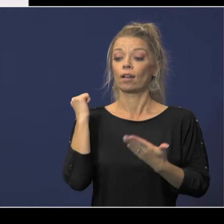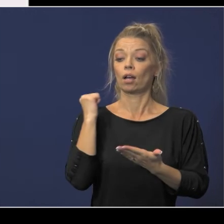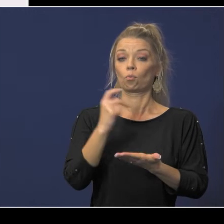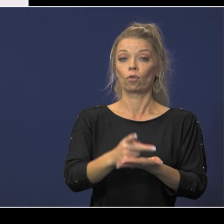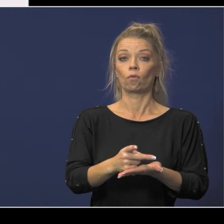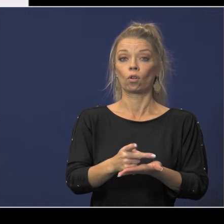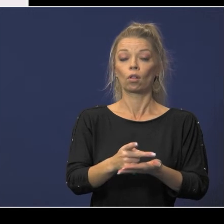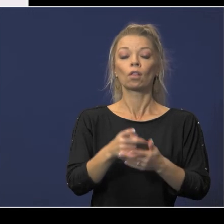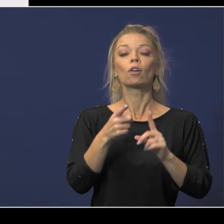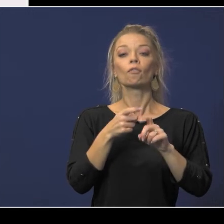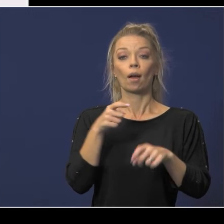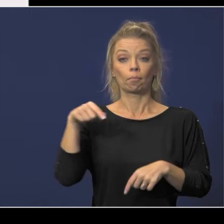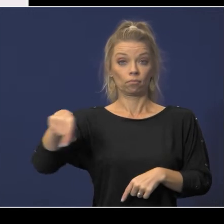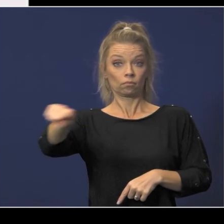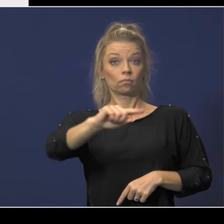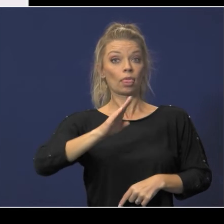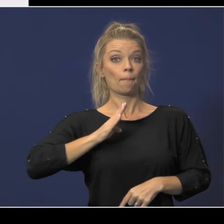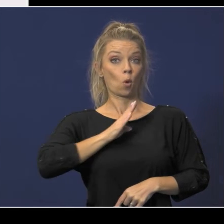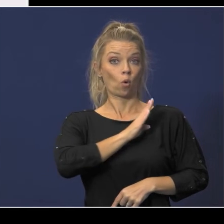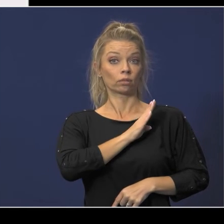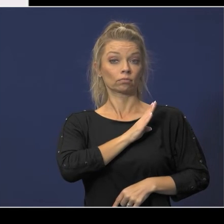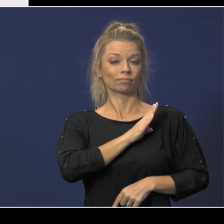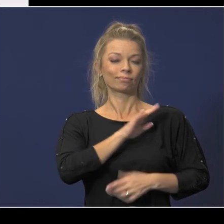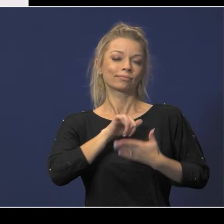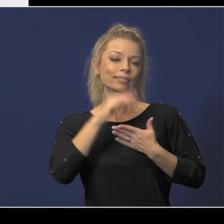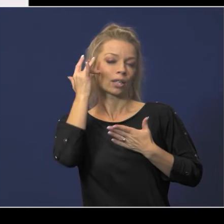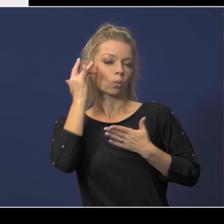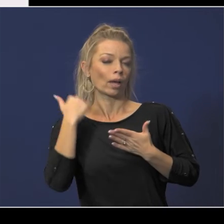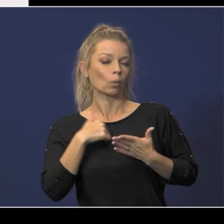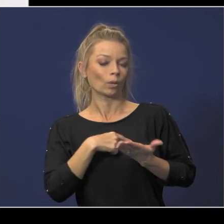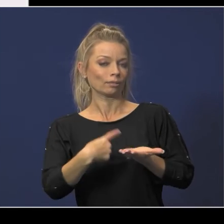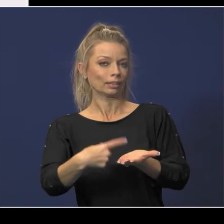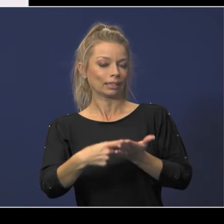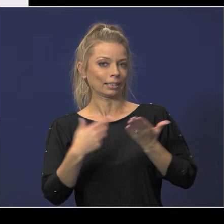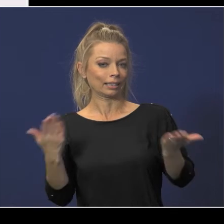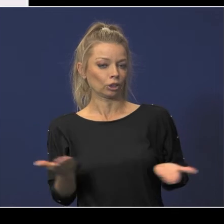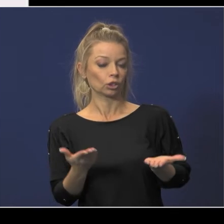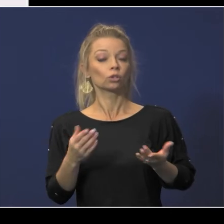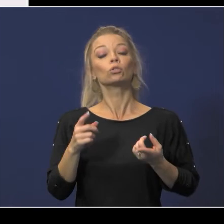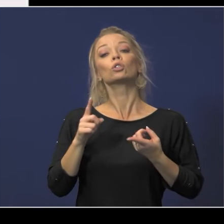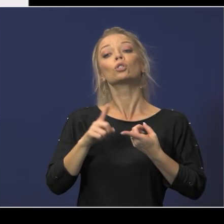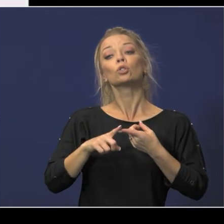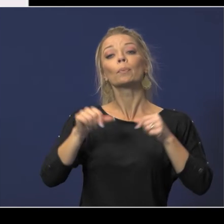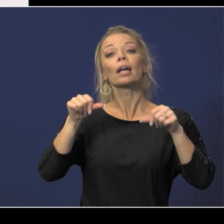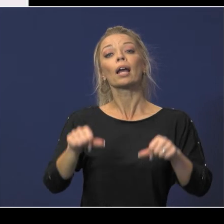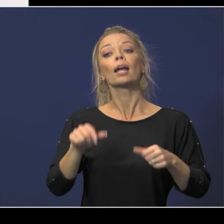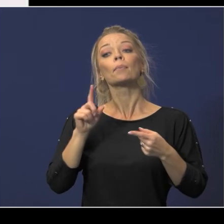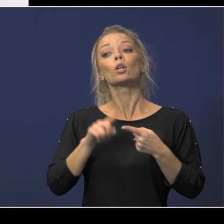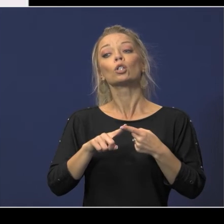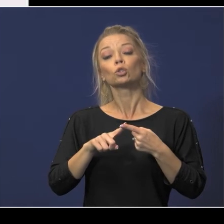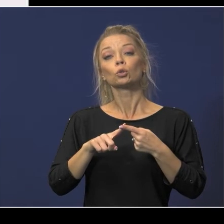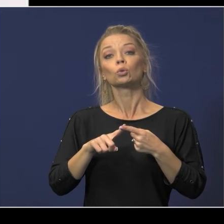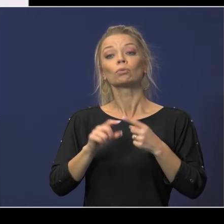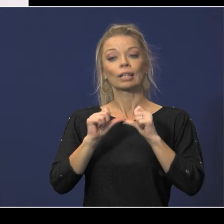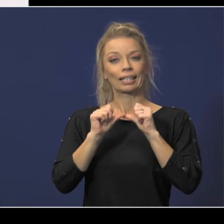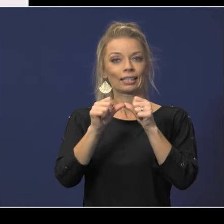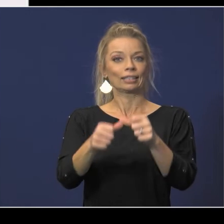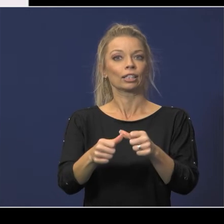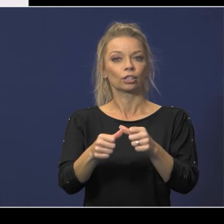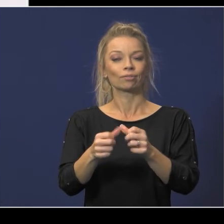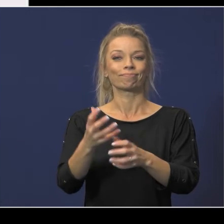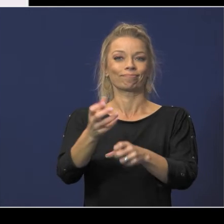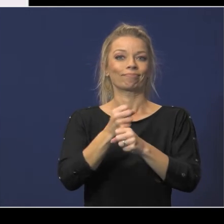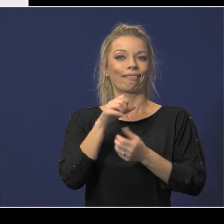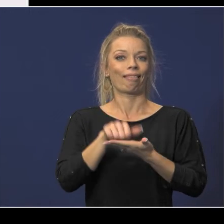from the board so that that's why the resolution is here uh to be able to uh pursue the ada funding